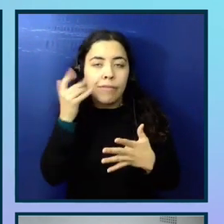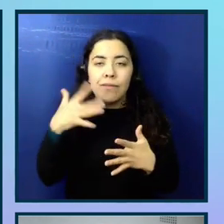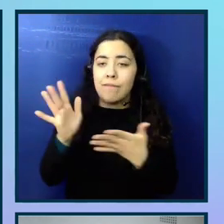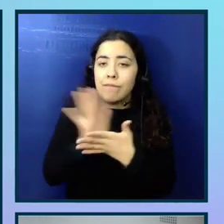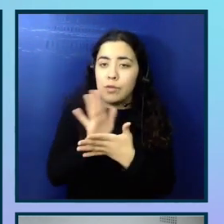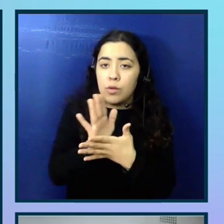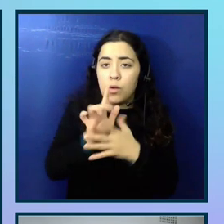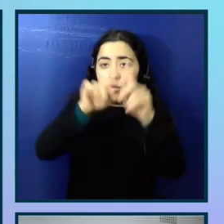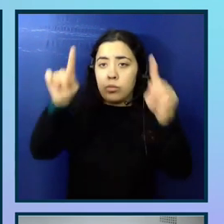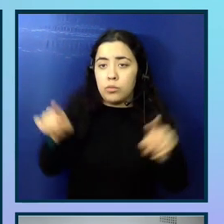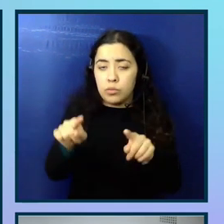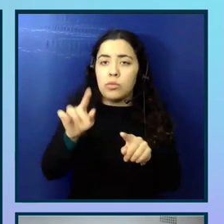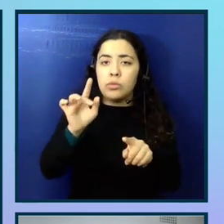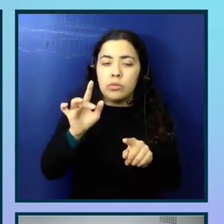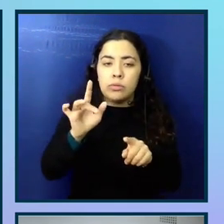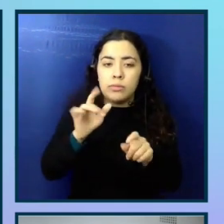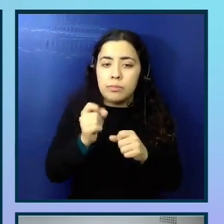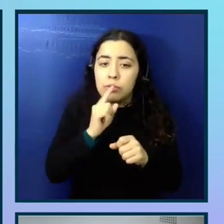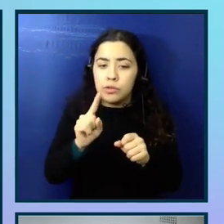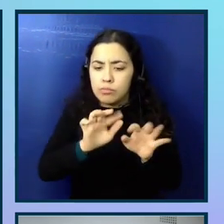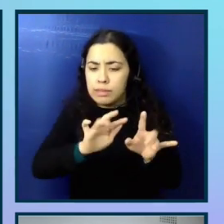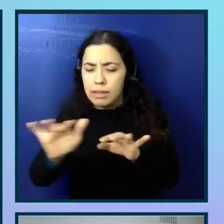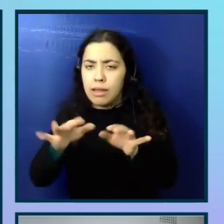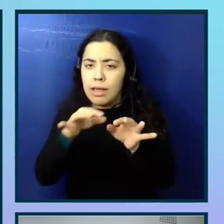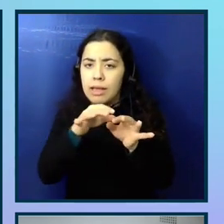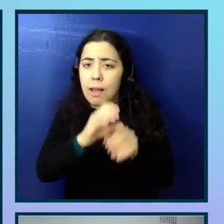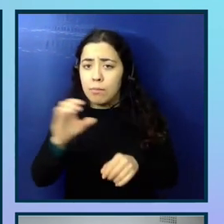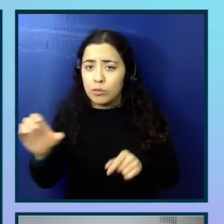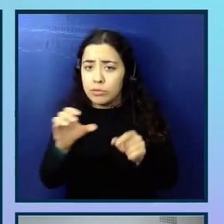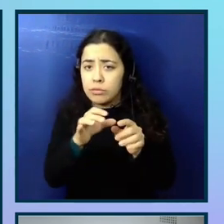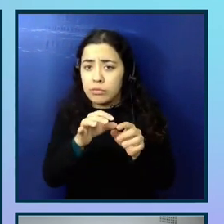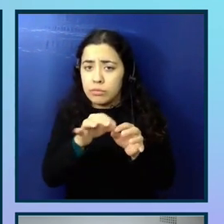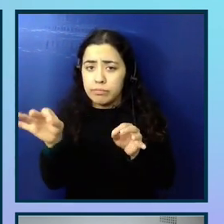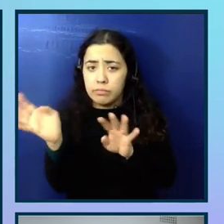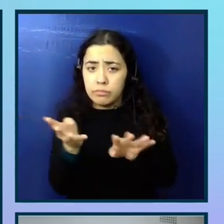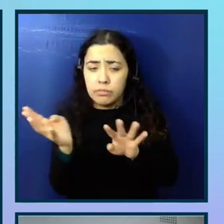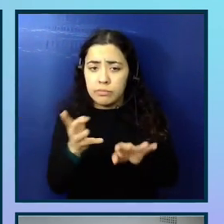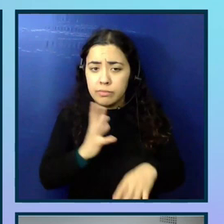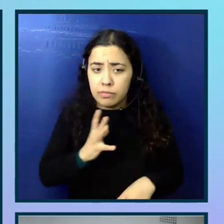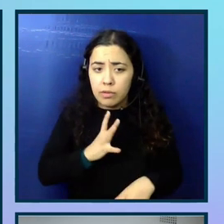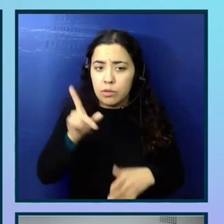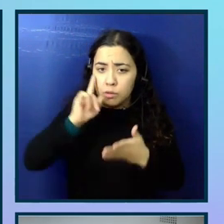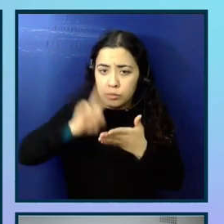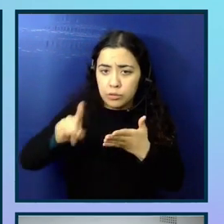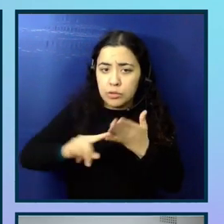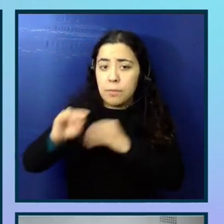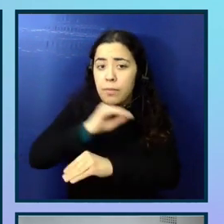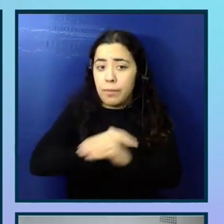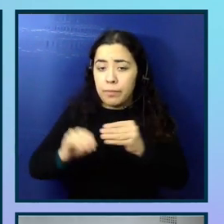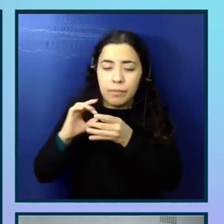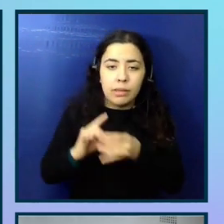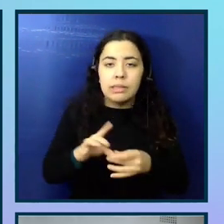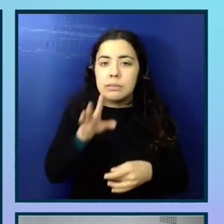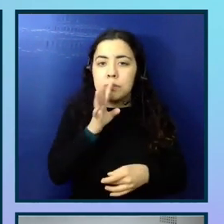you can start to research the captions that you may use. And you can also research like more mobility around like